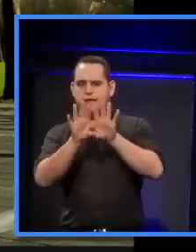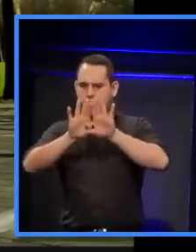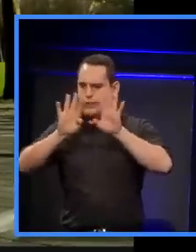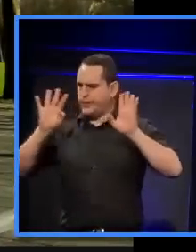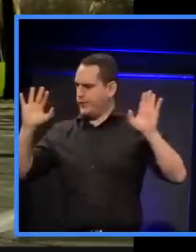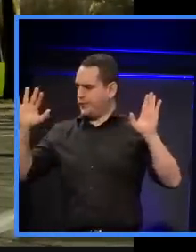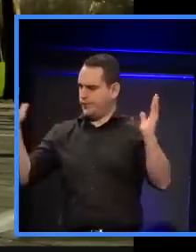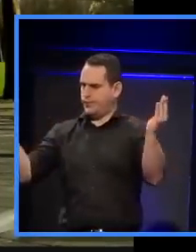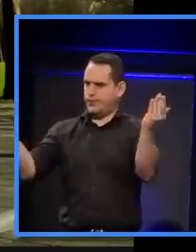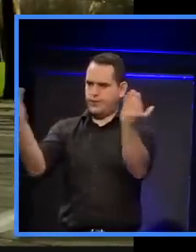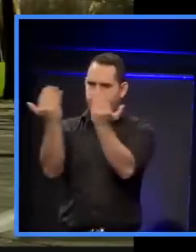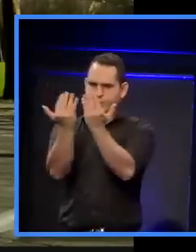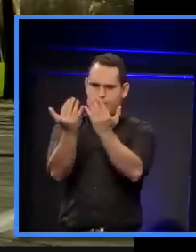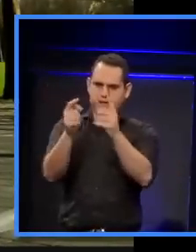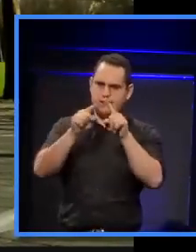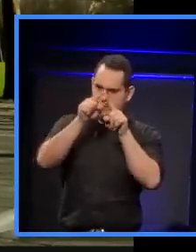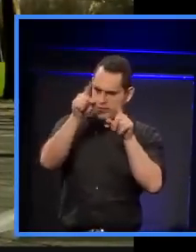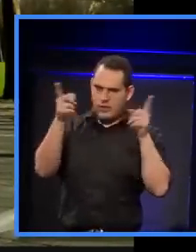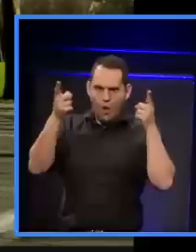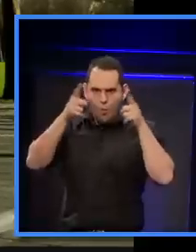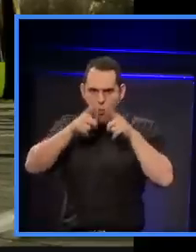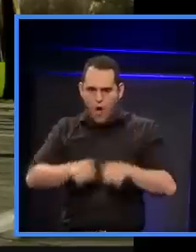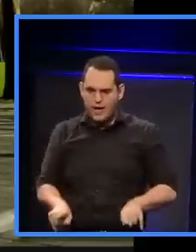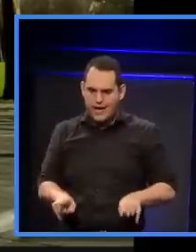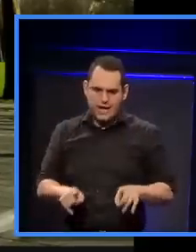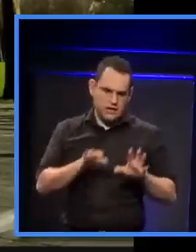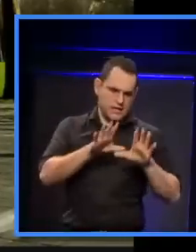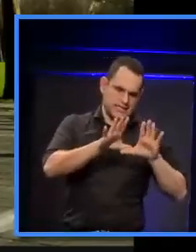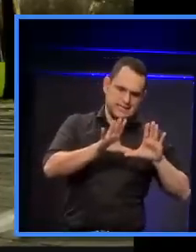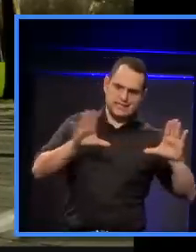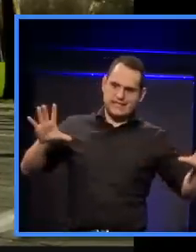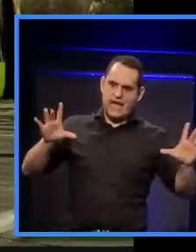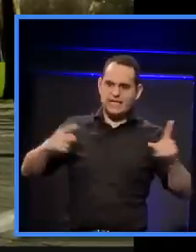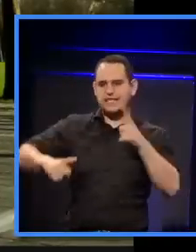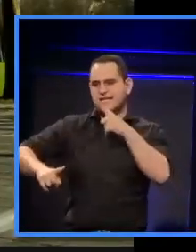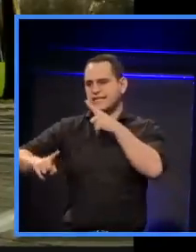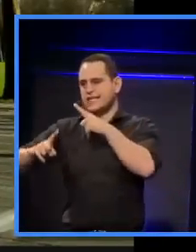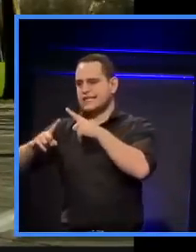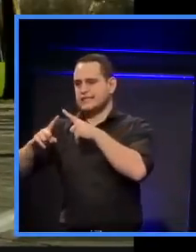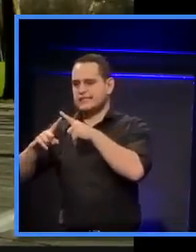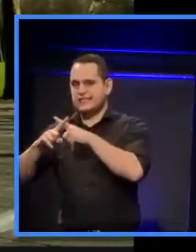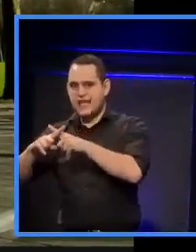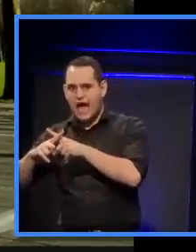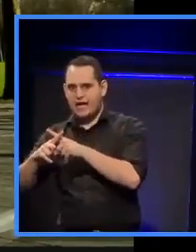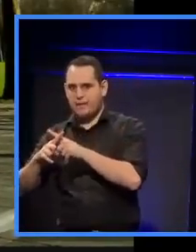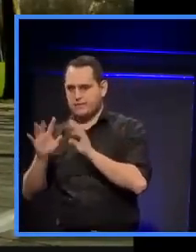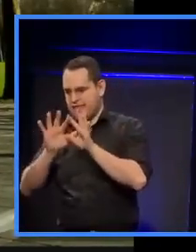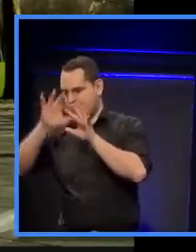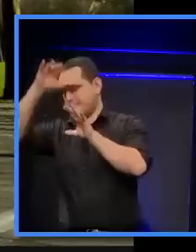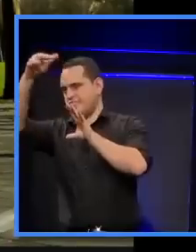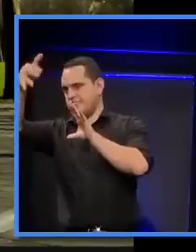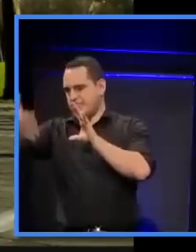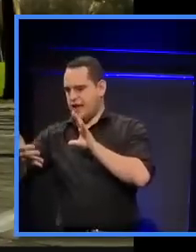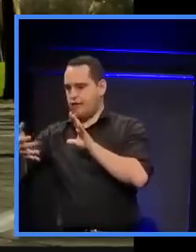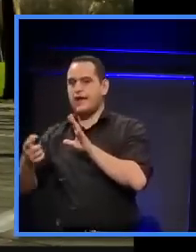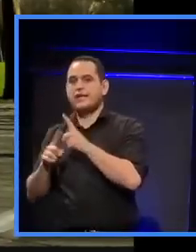room, followed by the cost of aluminium, and just the aluminium cost was more than the total budget of the project.